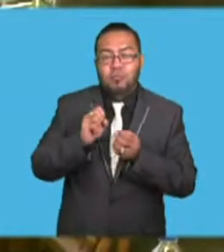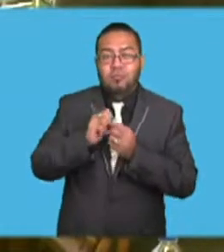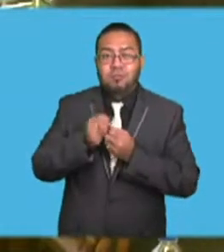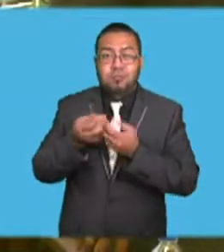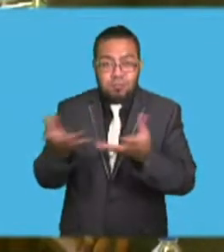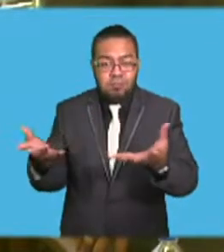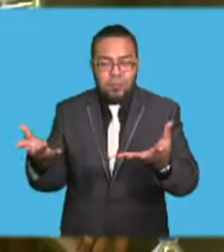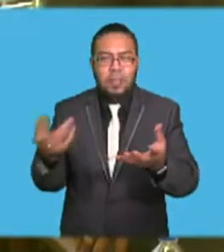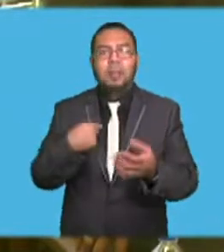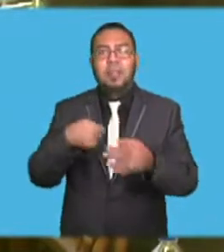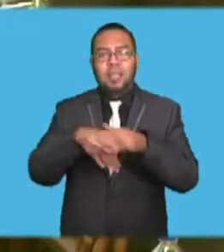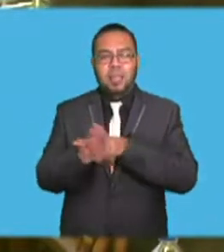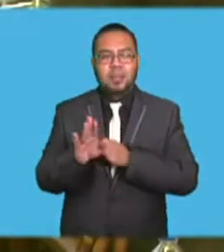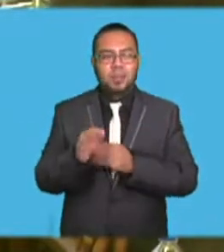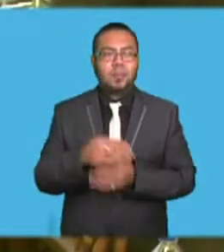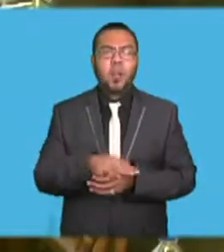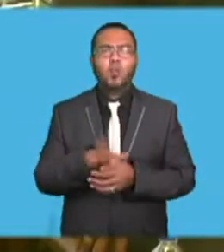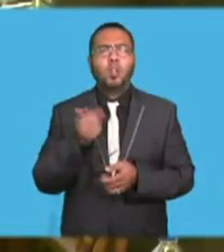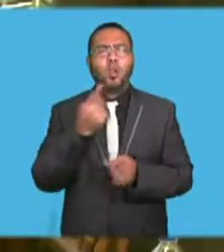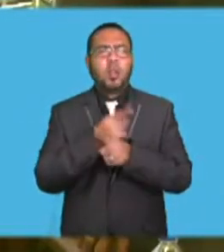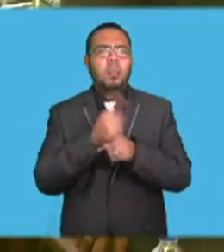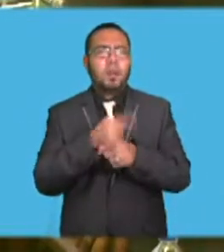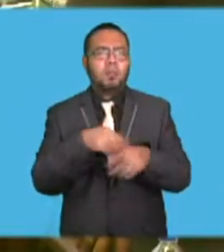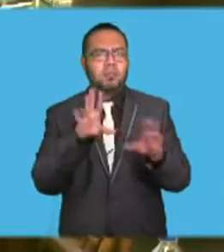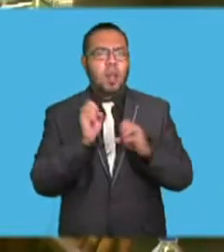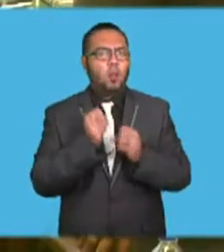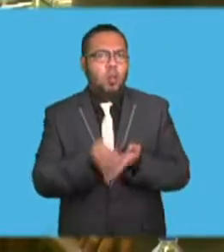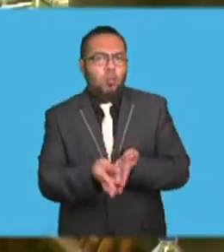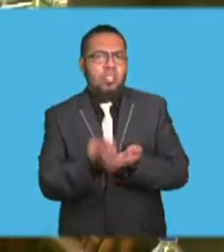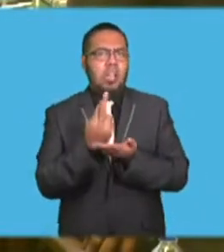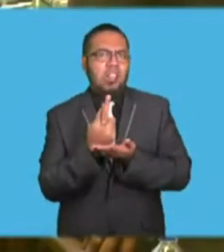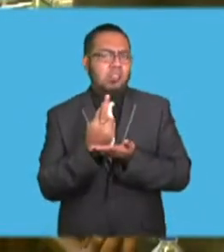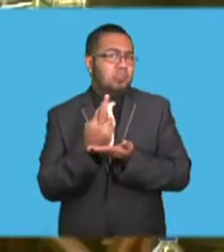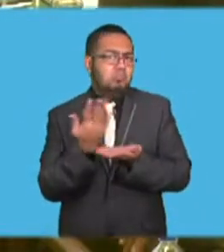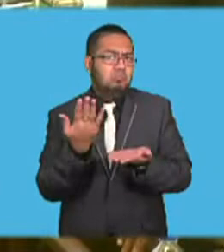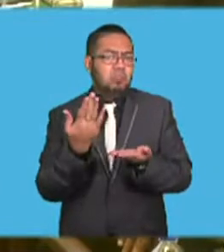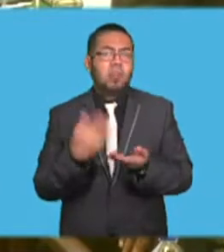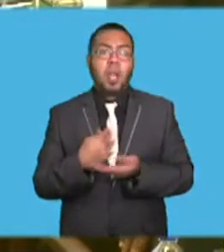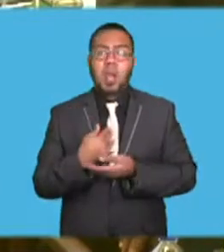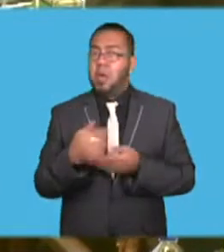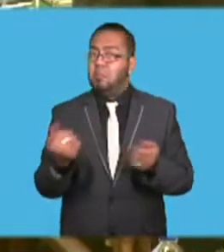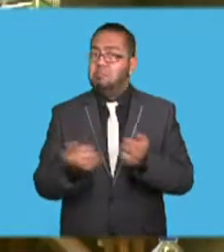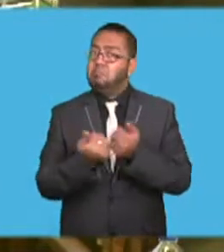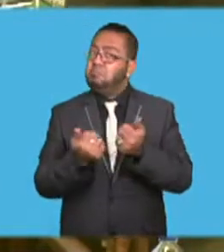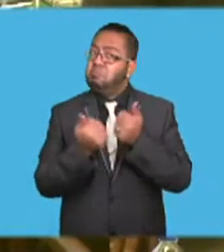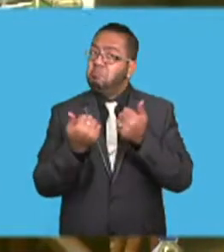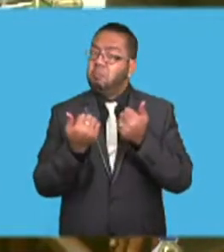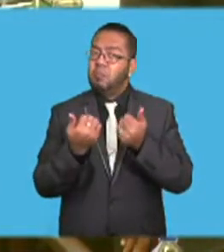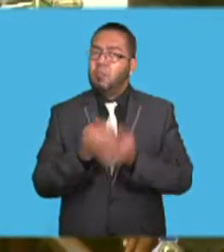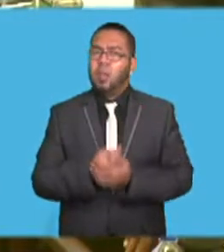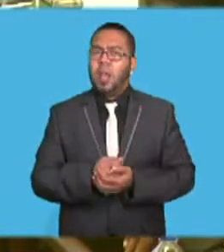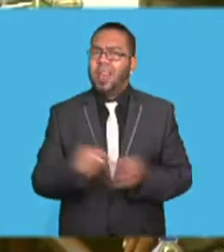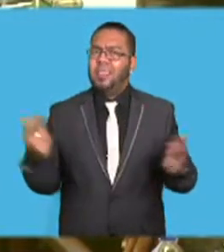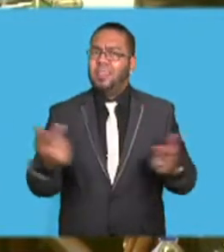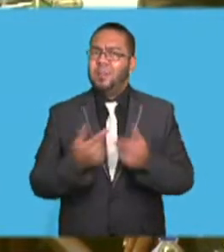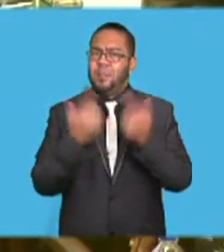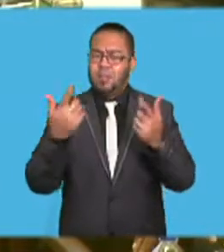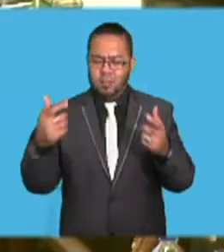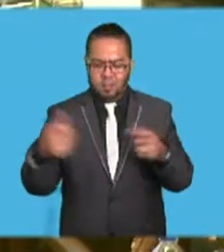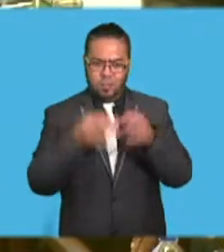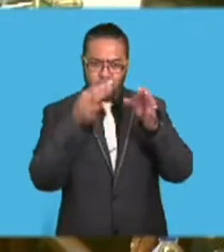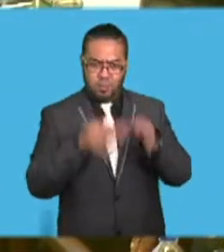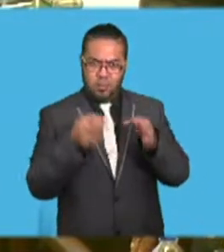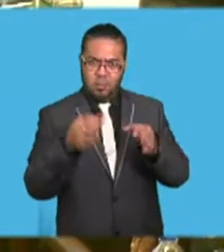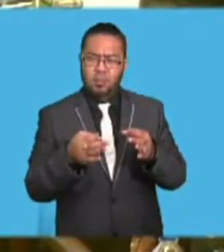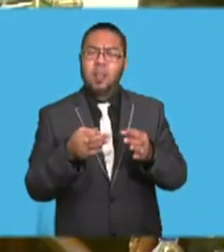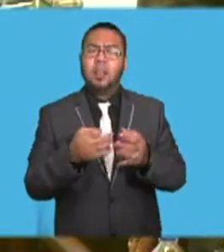we have been talking about mitigation and adaptation, and, of course, resilience as well. And mostly, the big components of our NDC's